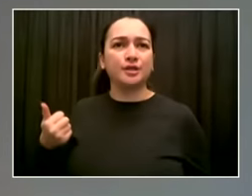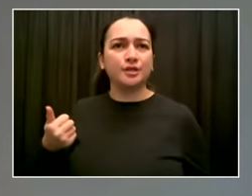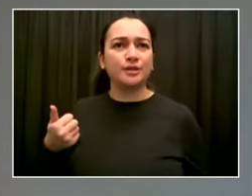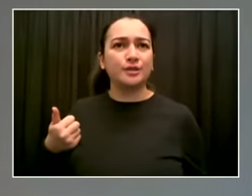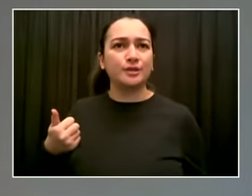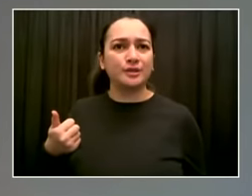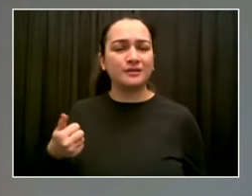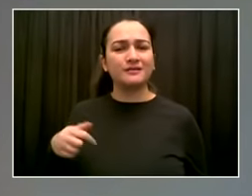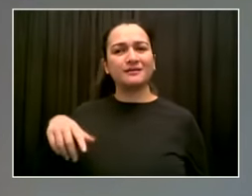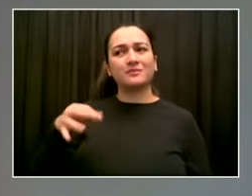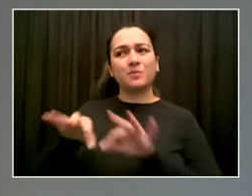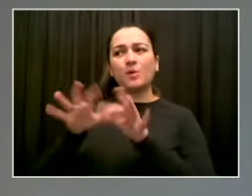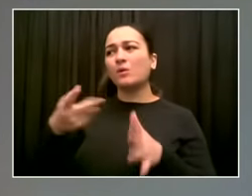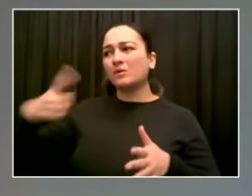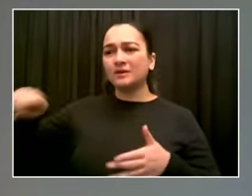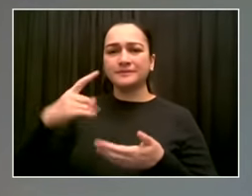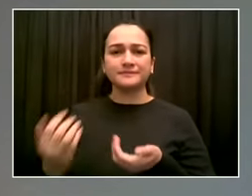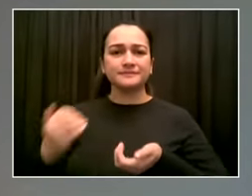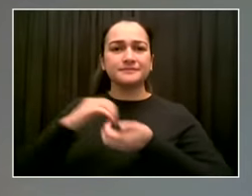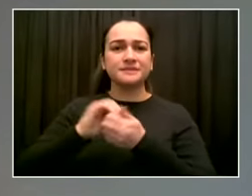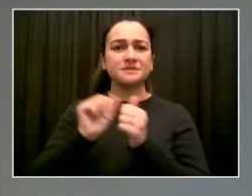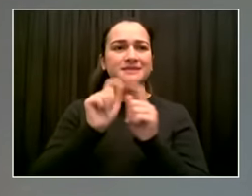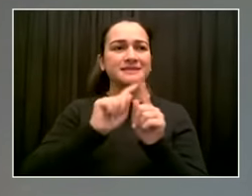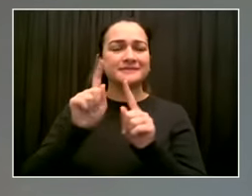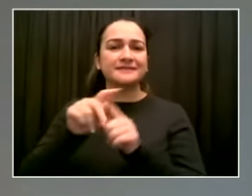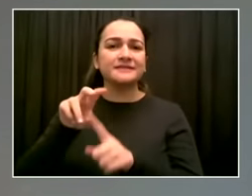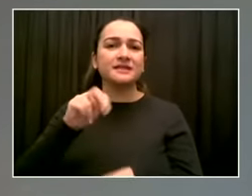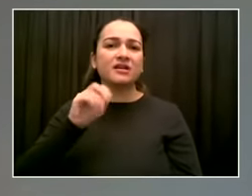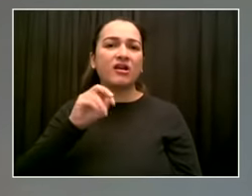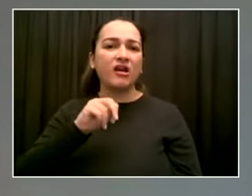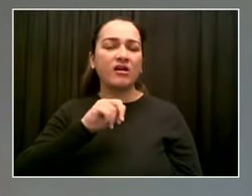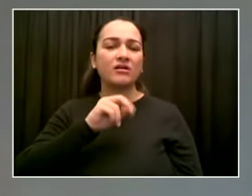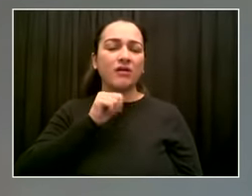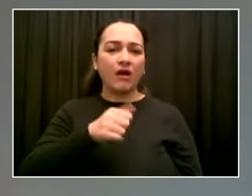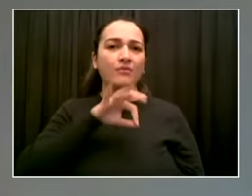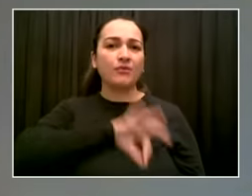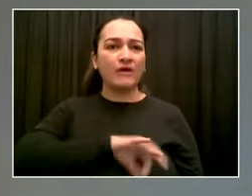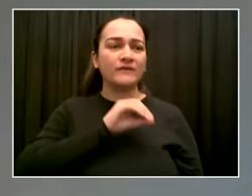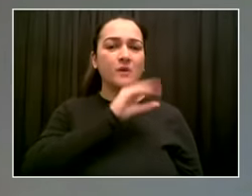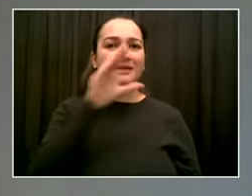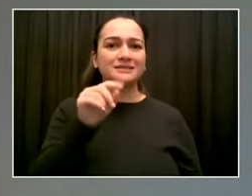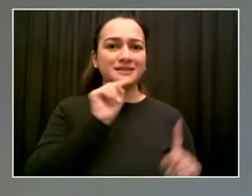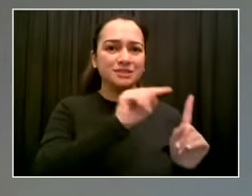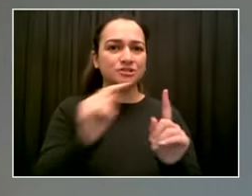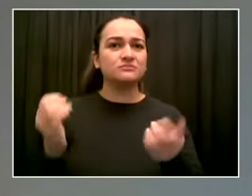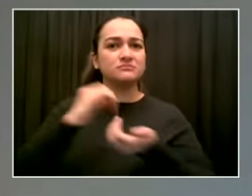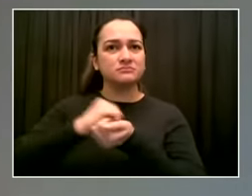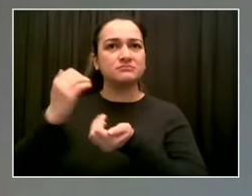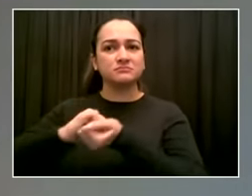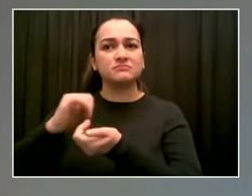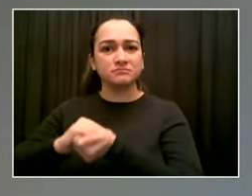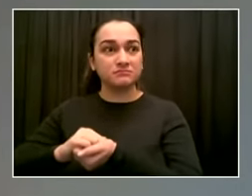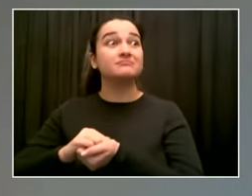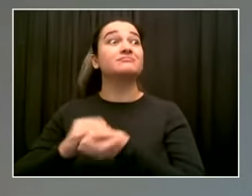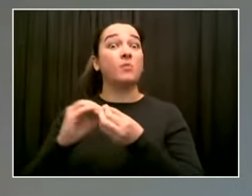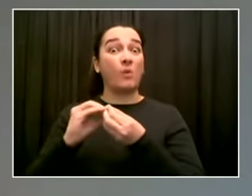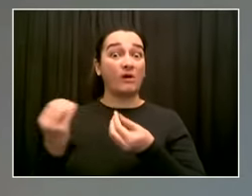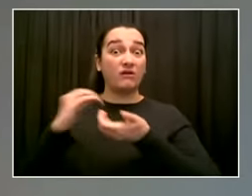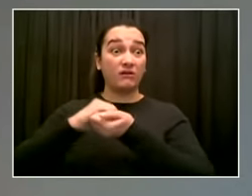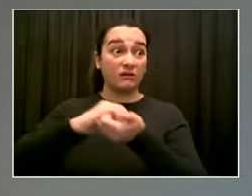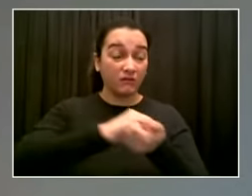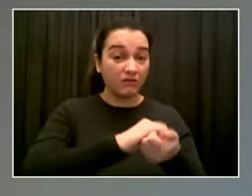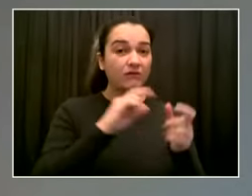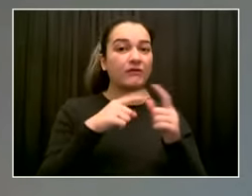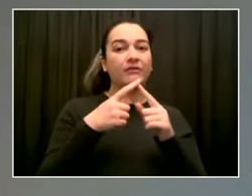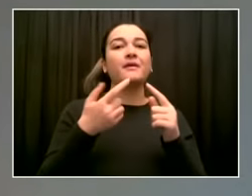get to work and have an opportunity to get to work. And we think that is the fastest way to reach New Yorkers across this